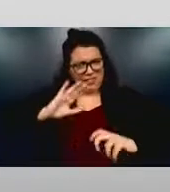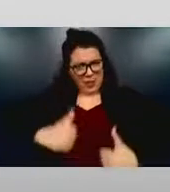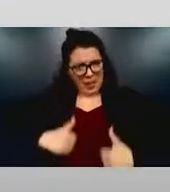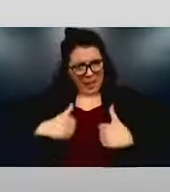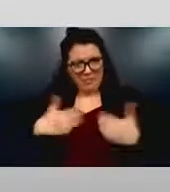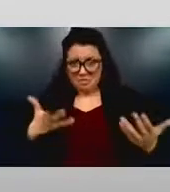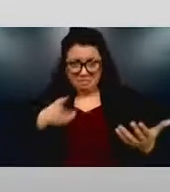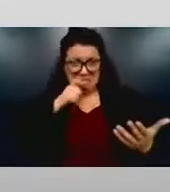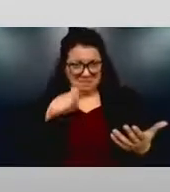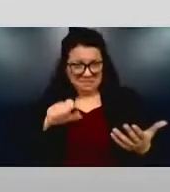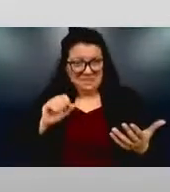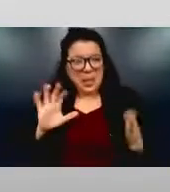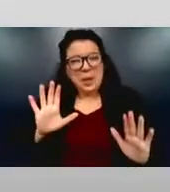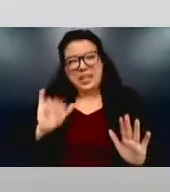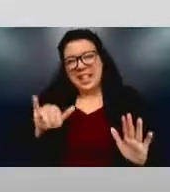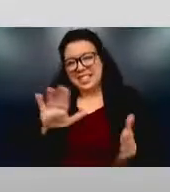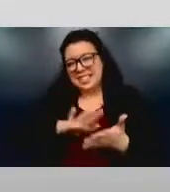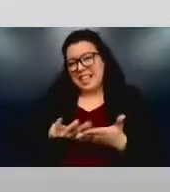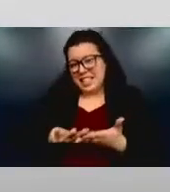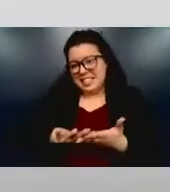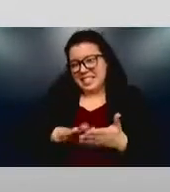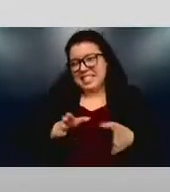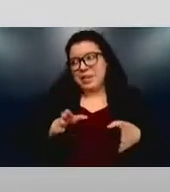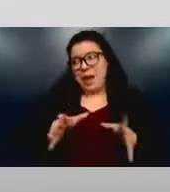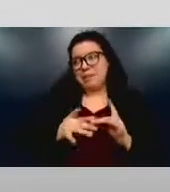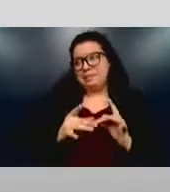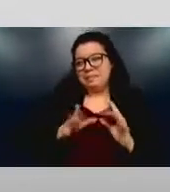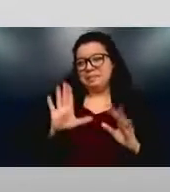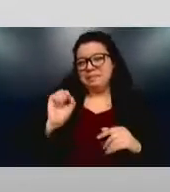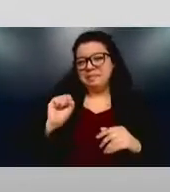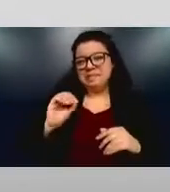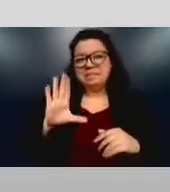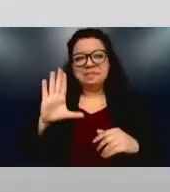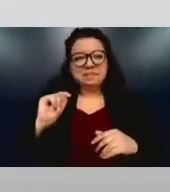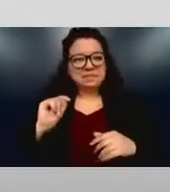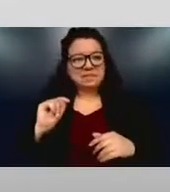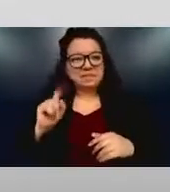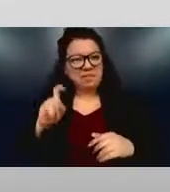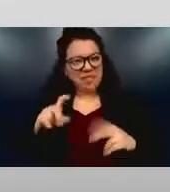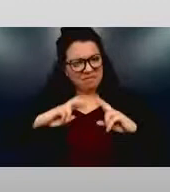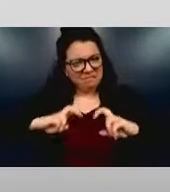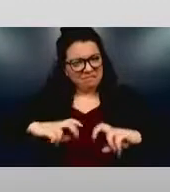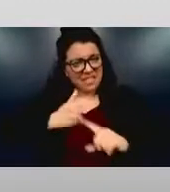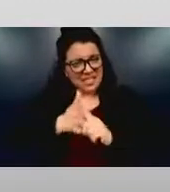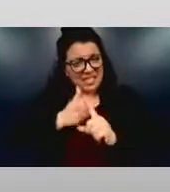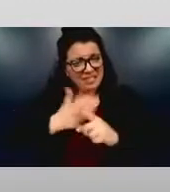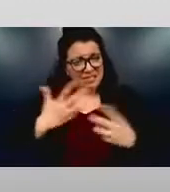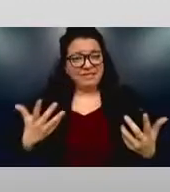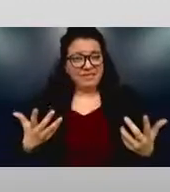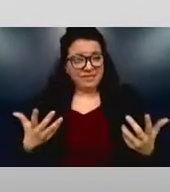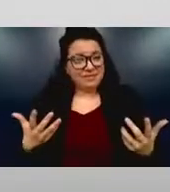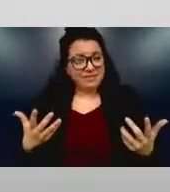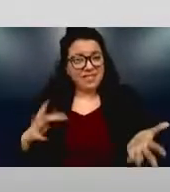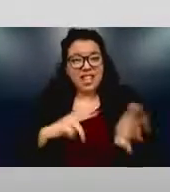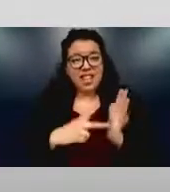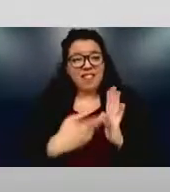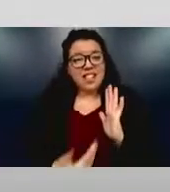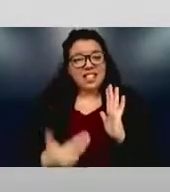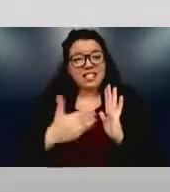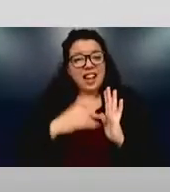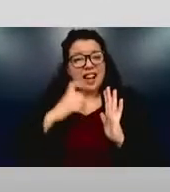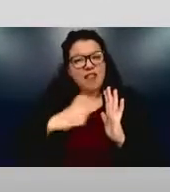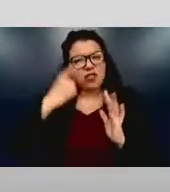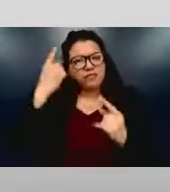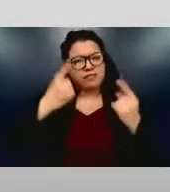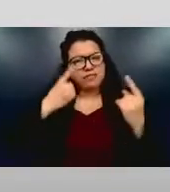that's just the nice way I'm going to put it. But, you know, just, again, thinking about all the